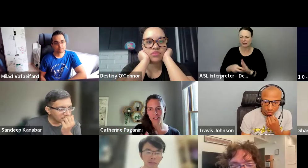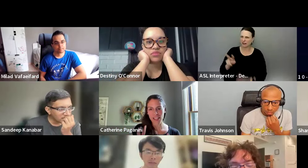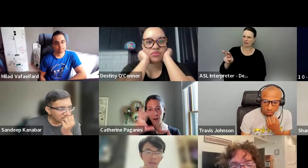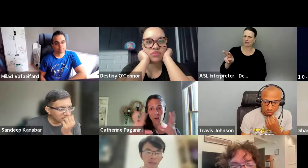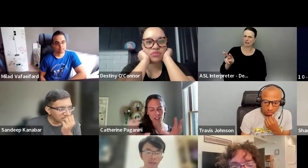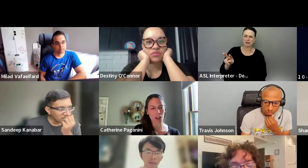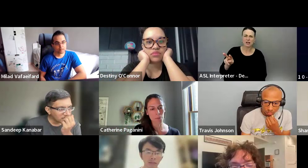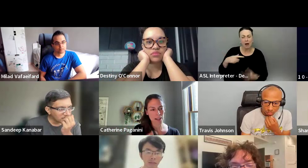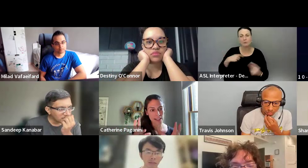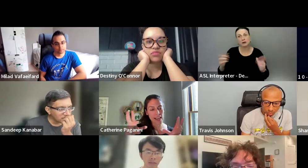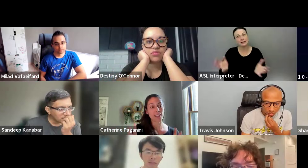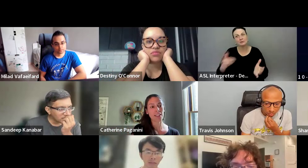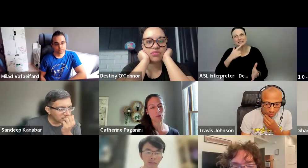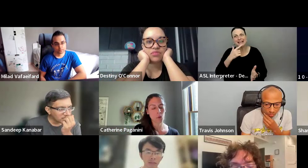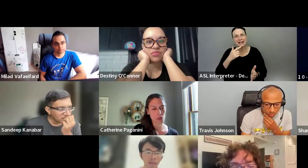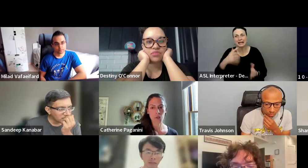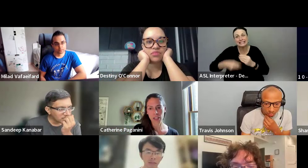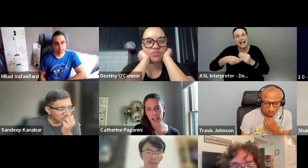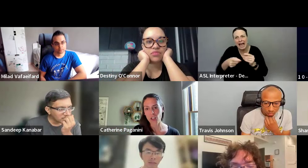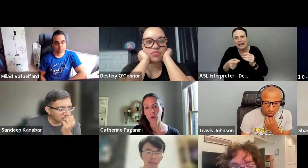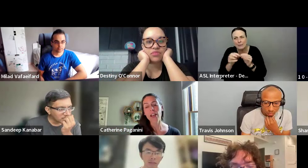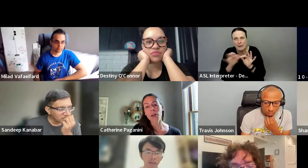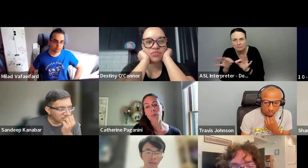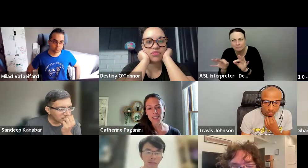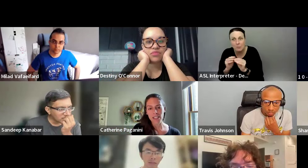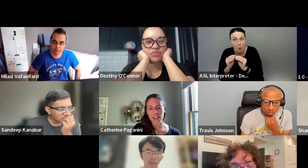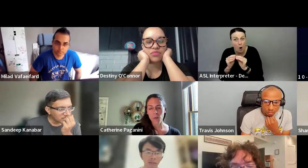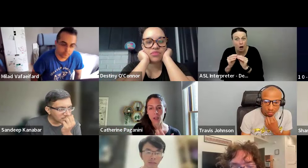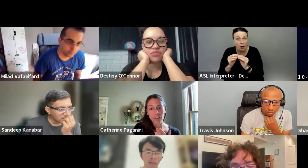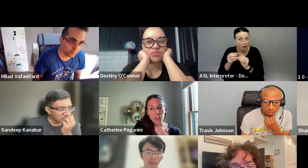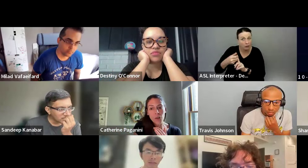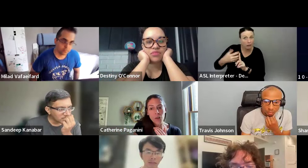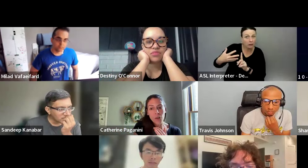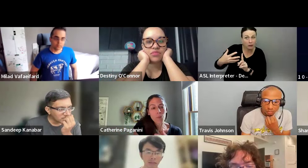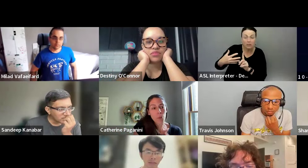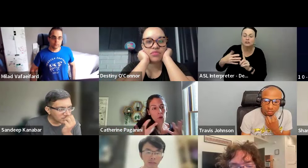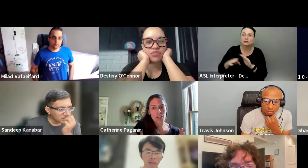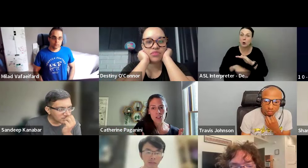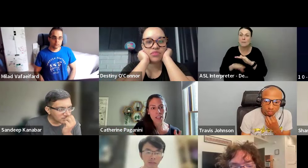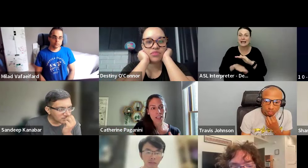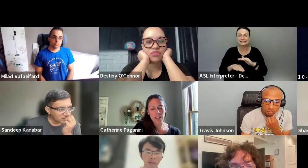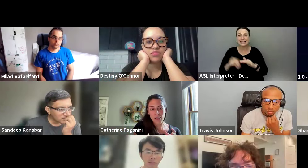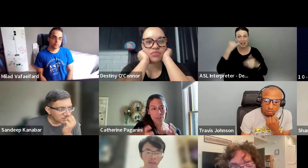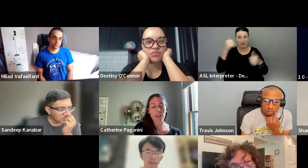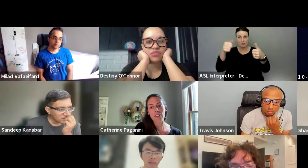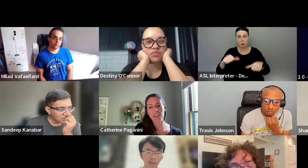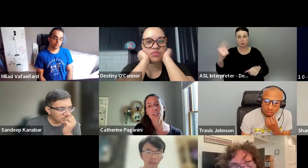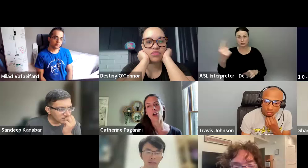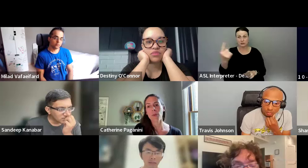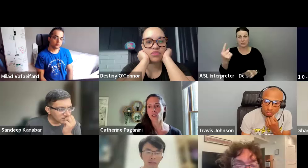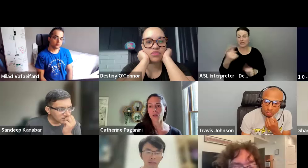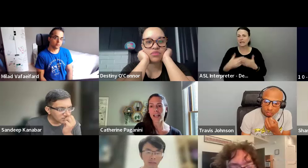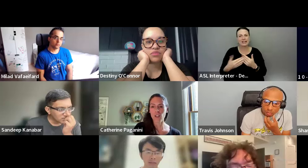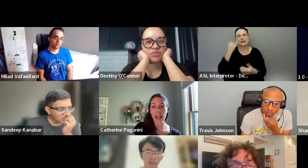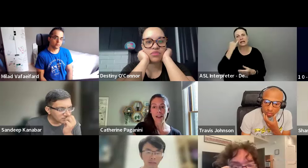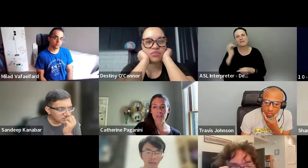of, uh, tried to say like, oh, let's talk, uh, let's add a little bit more to that. So basically whenever you are posting something, even if